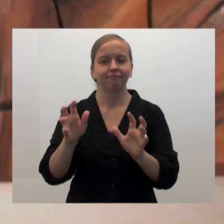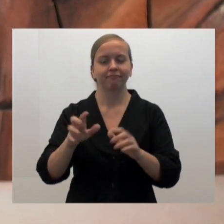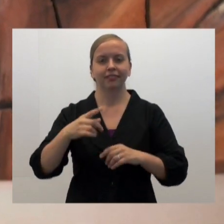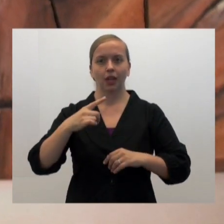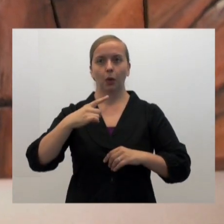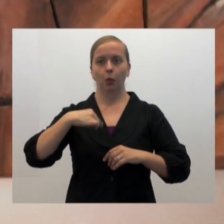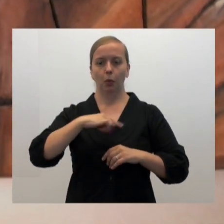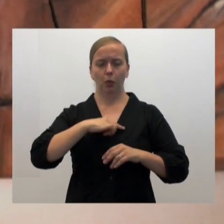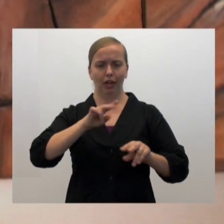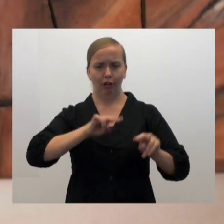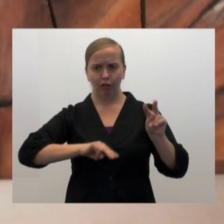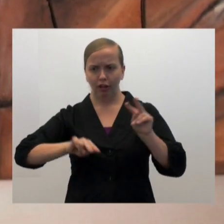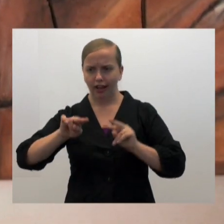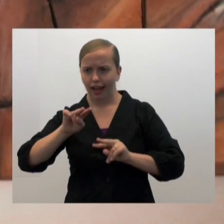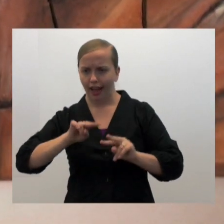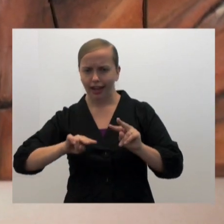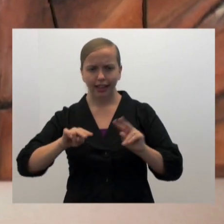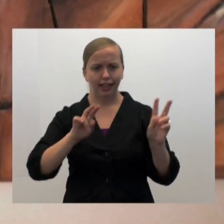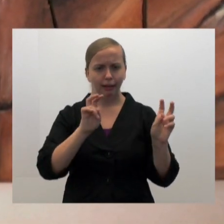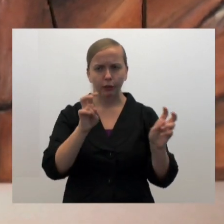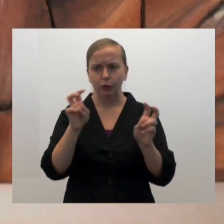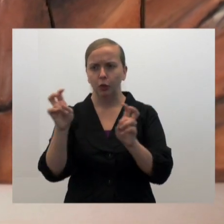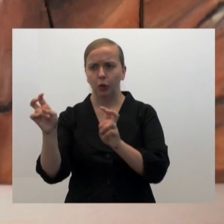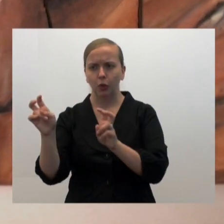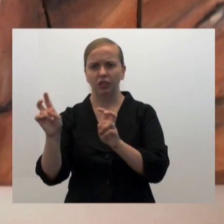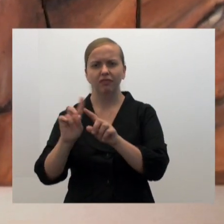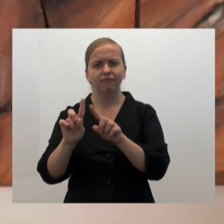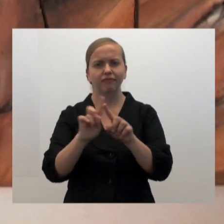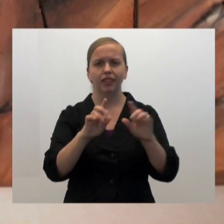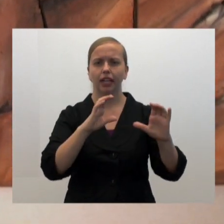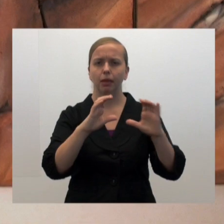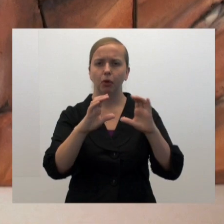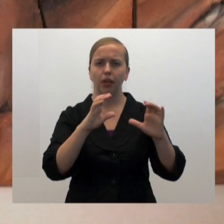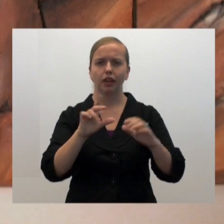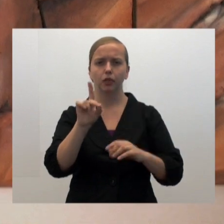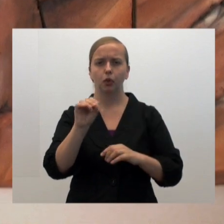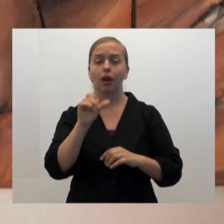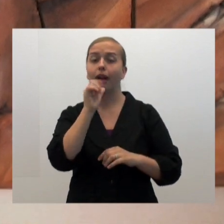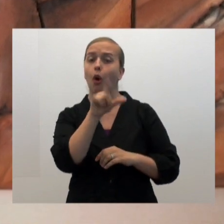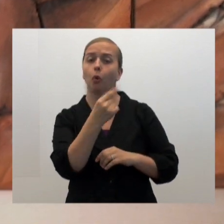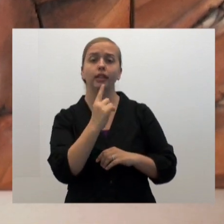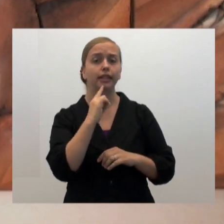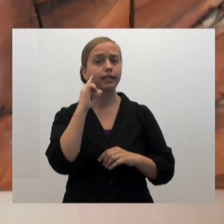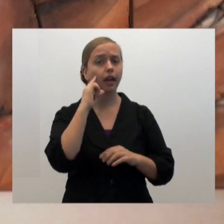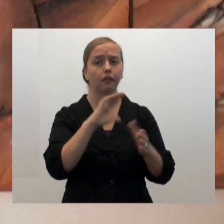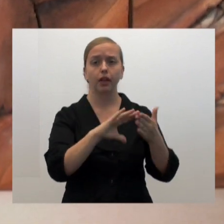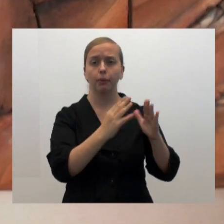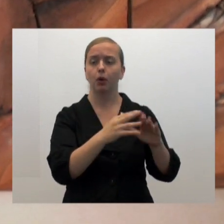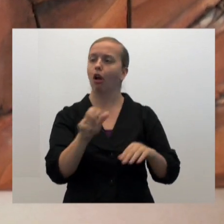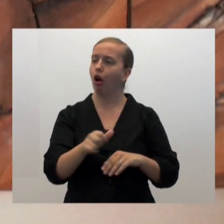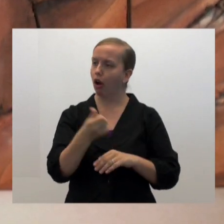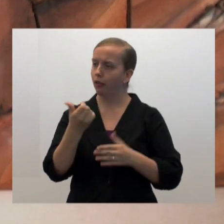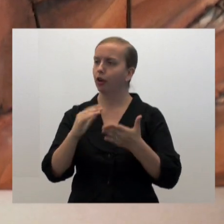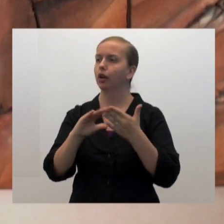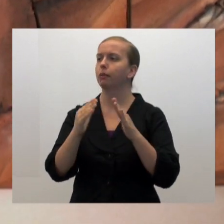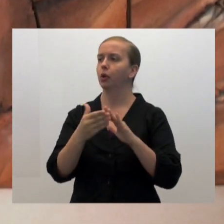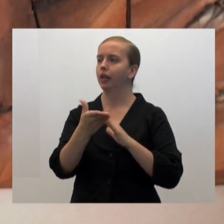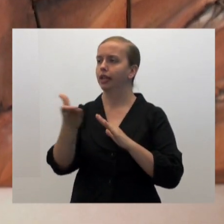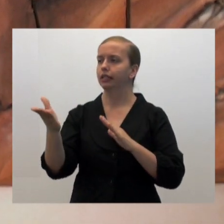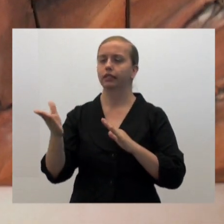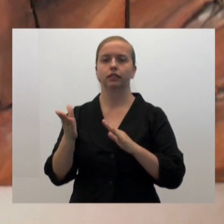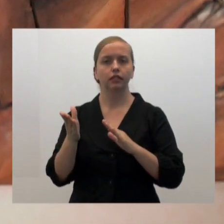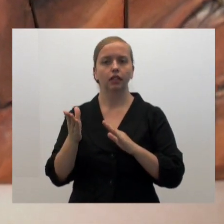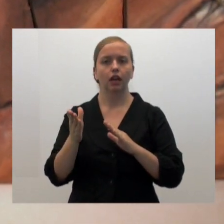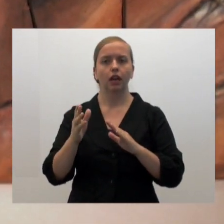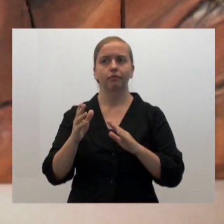We look at the issues that, the communicative disorders that people have, not only from the deaf community, but also from other